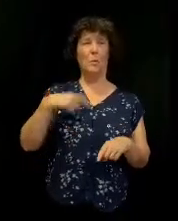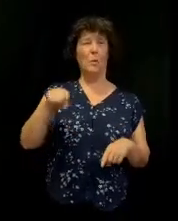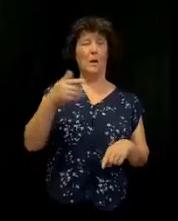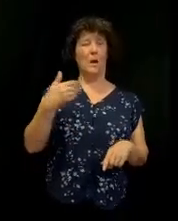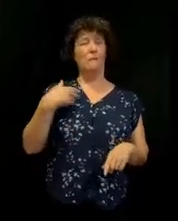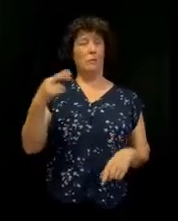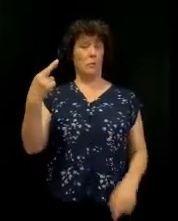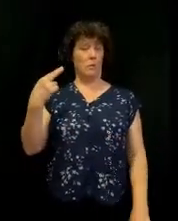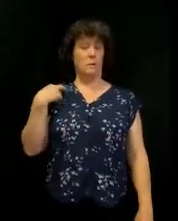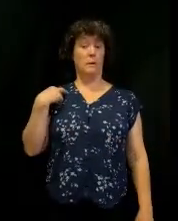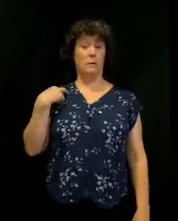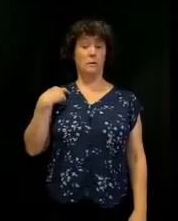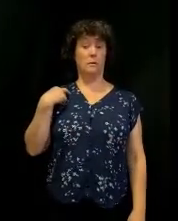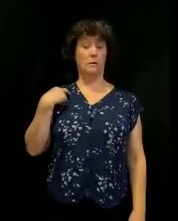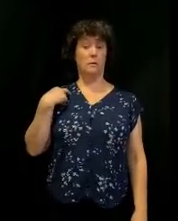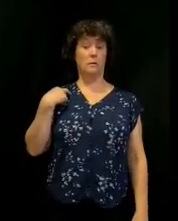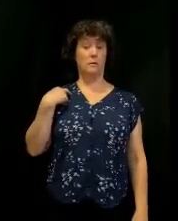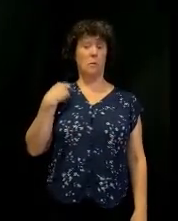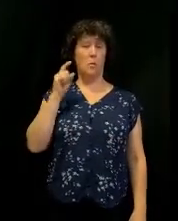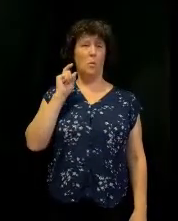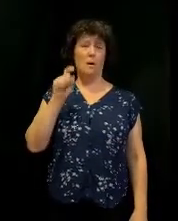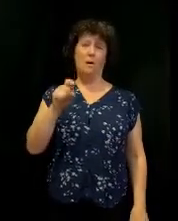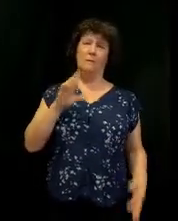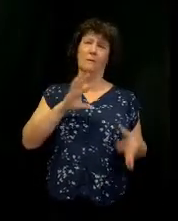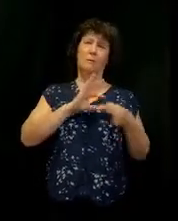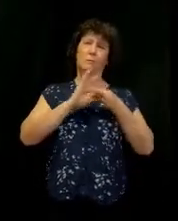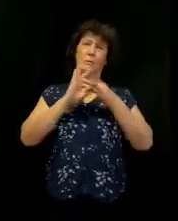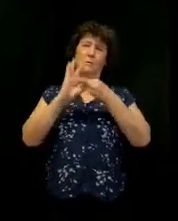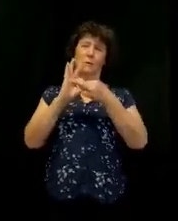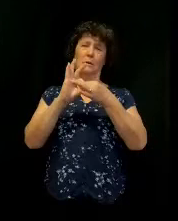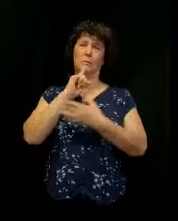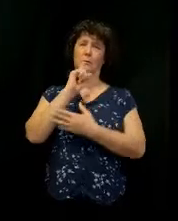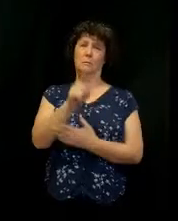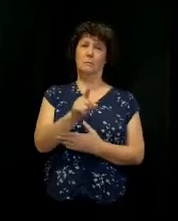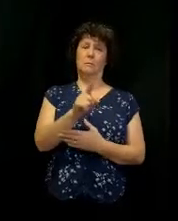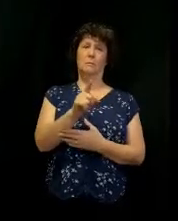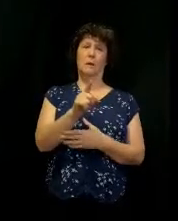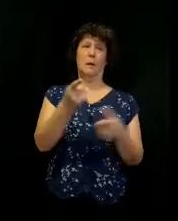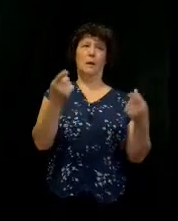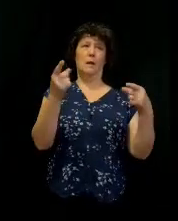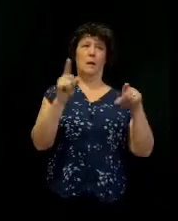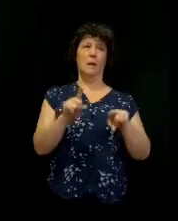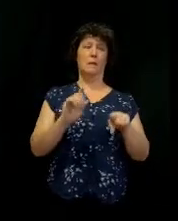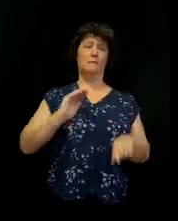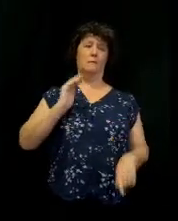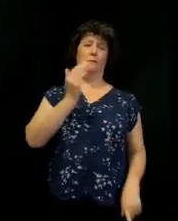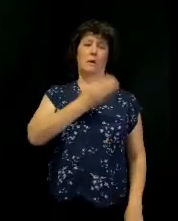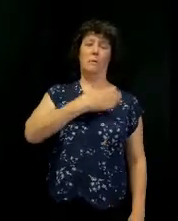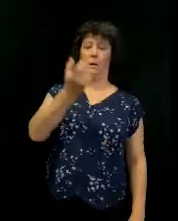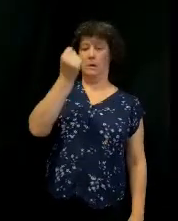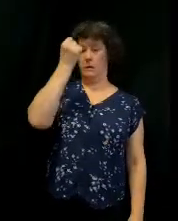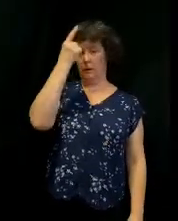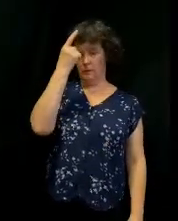responsibility to engage and respond. And it comes from our revelation.